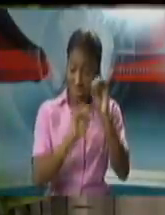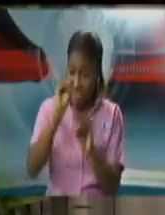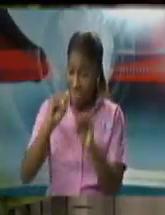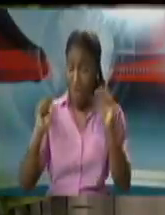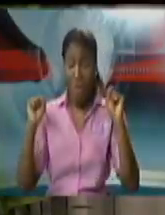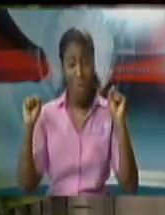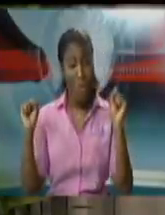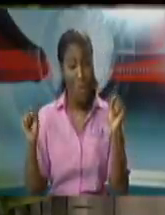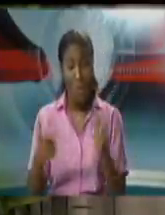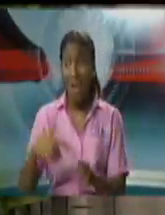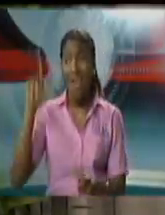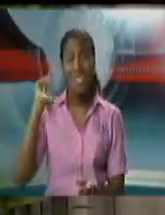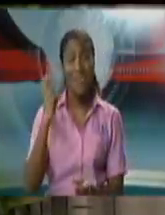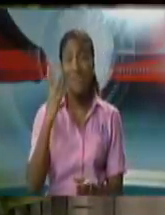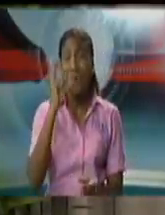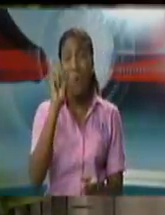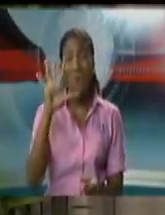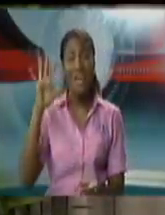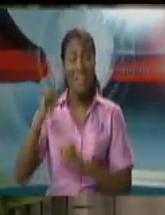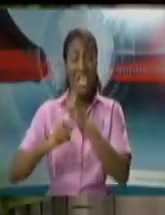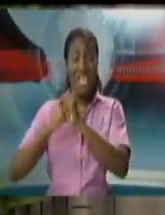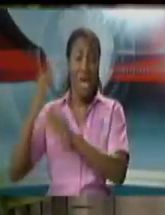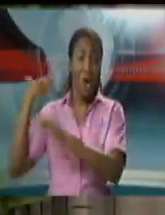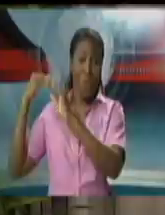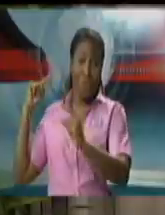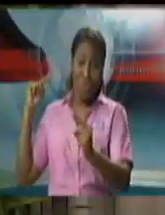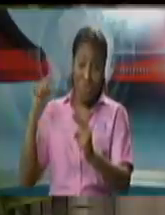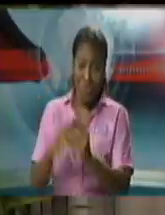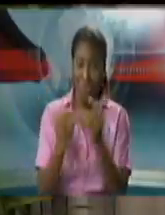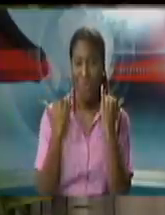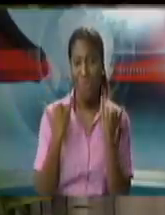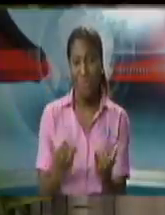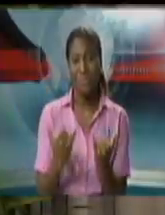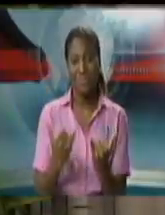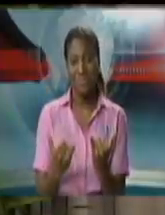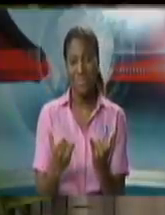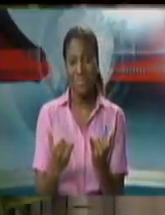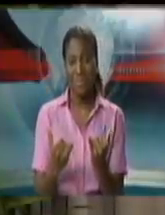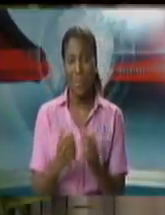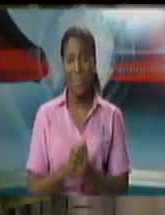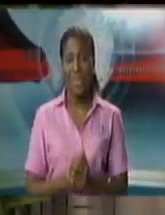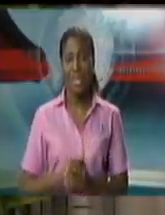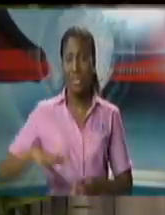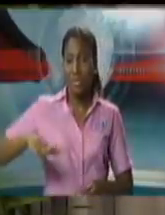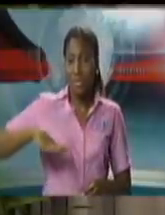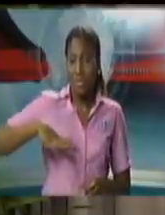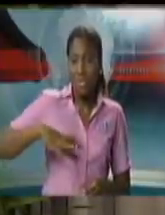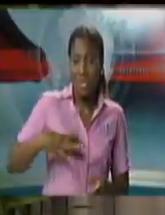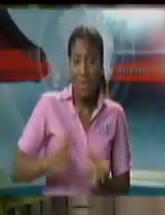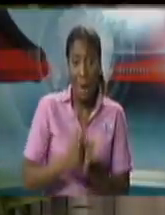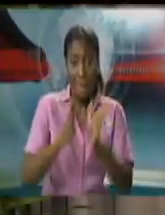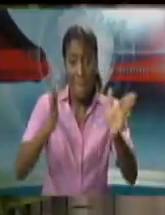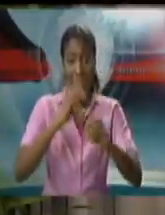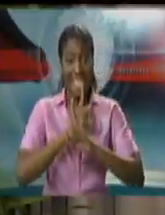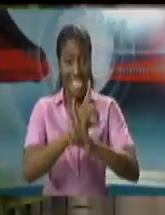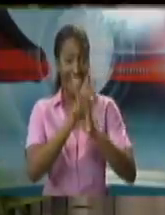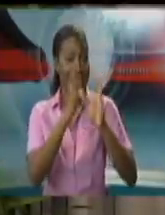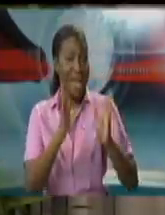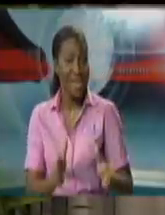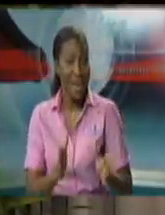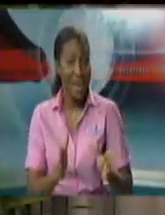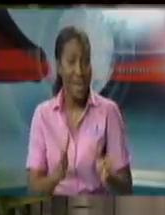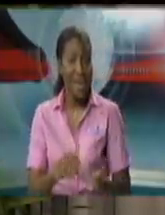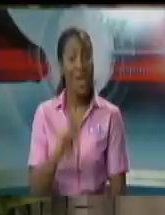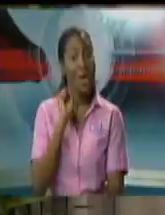things over the last four to five years a little bit of trivia the chief public defender is in fact someone who has served